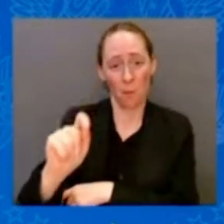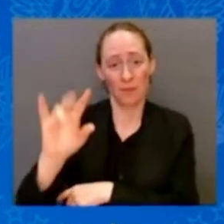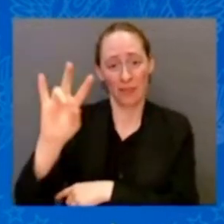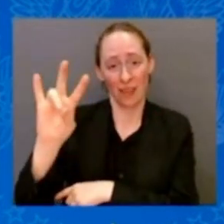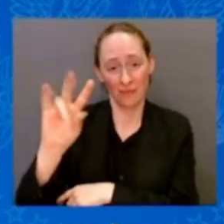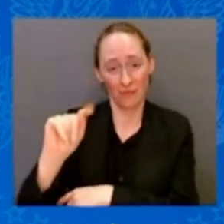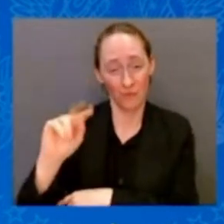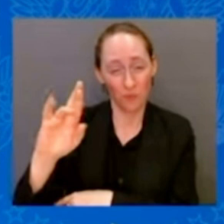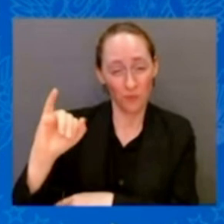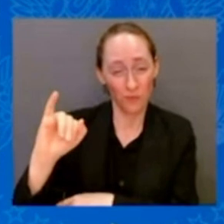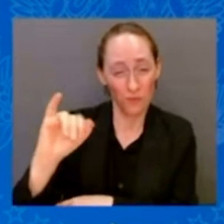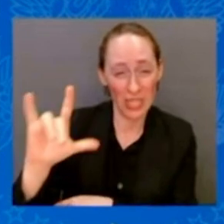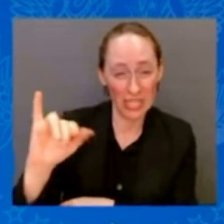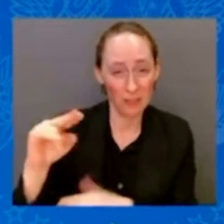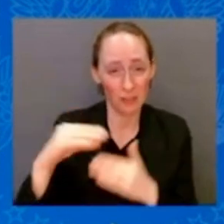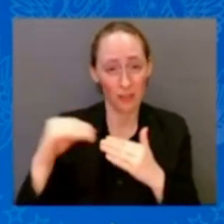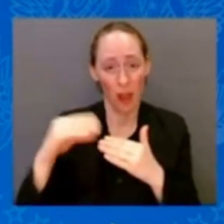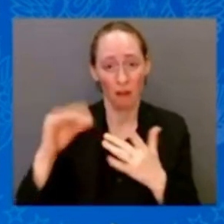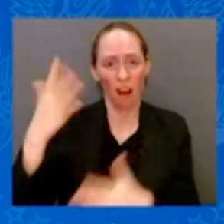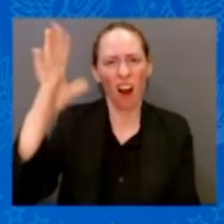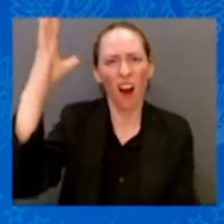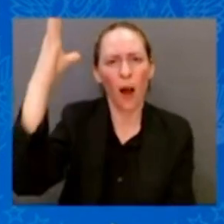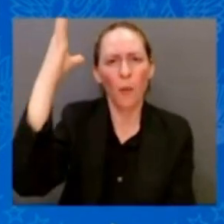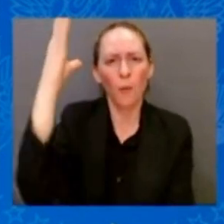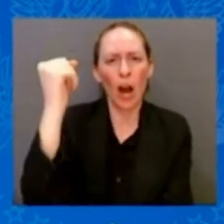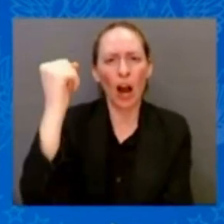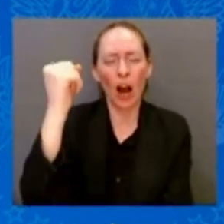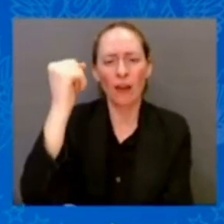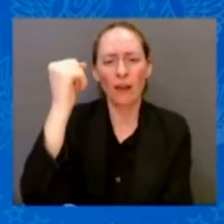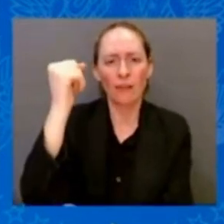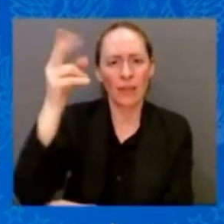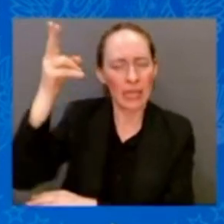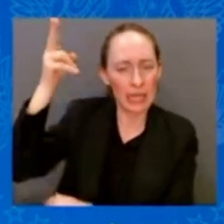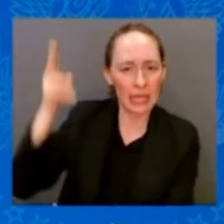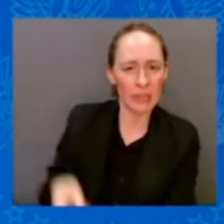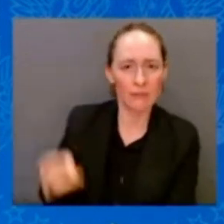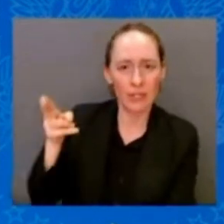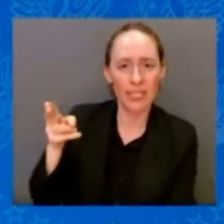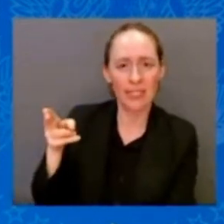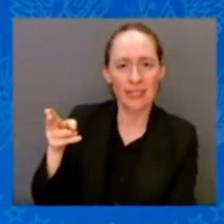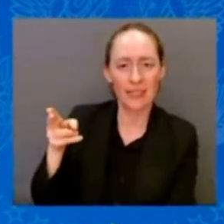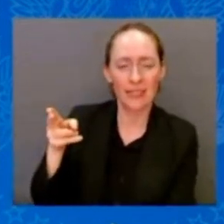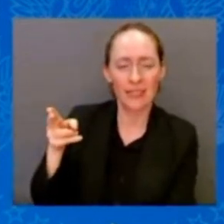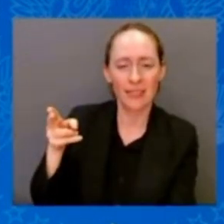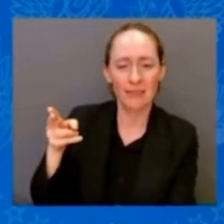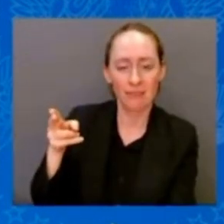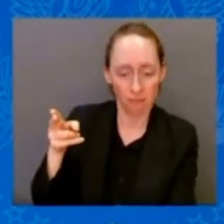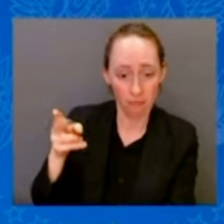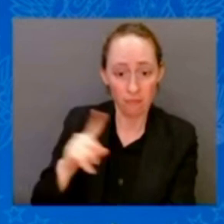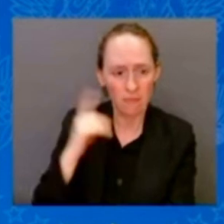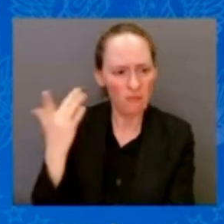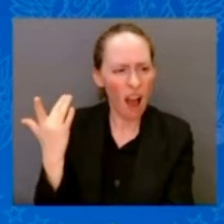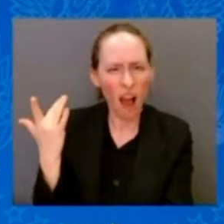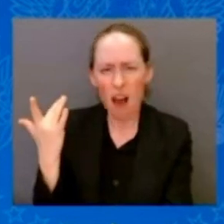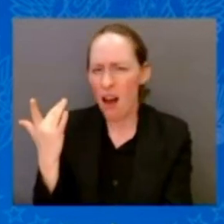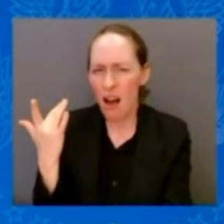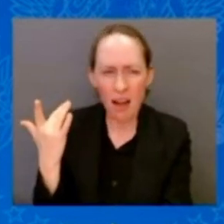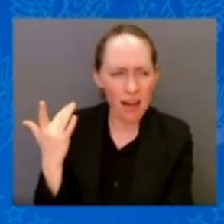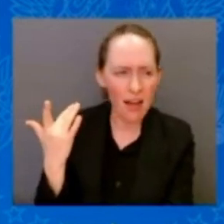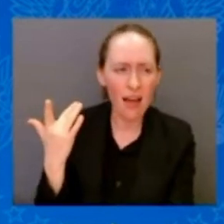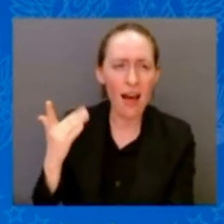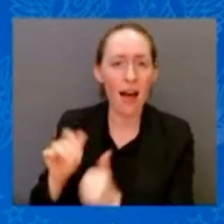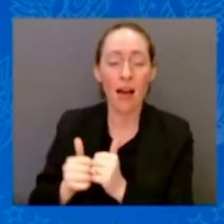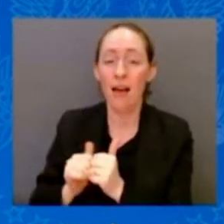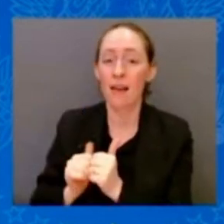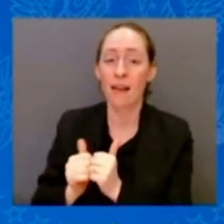One of the reasons why — if you can hold for a second — one of the reasons why is because I thought it was time people began to pay their fair